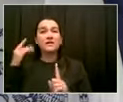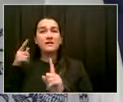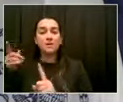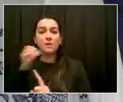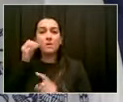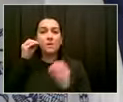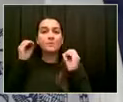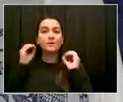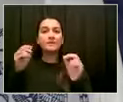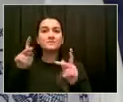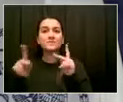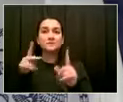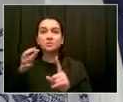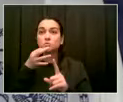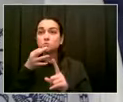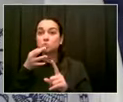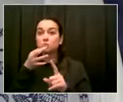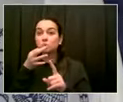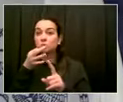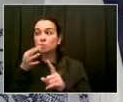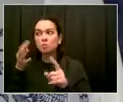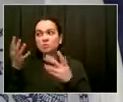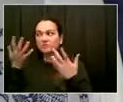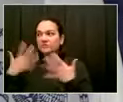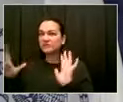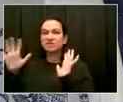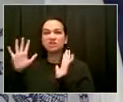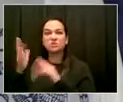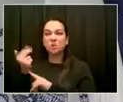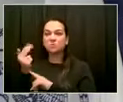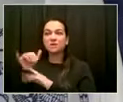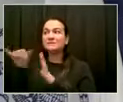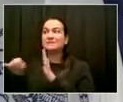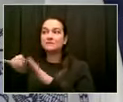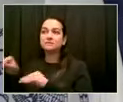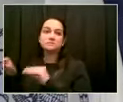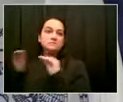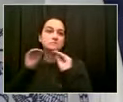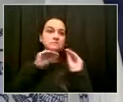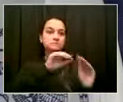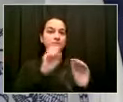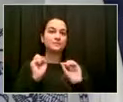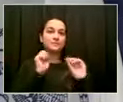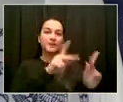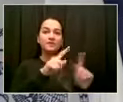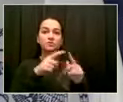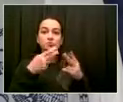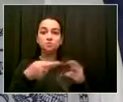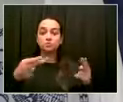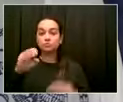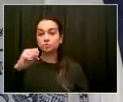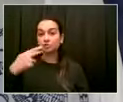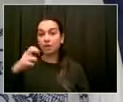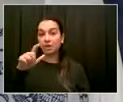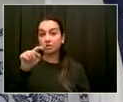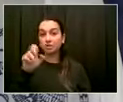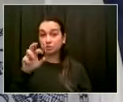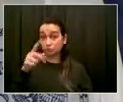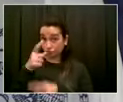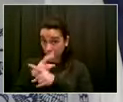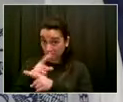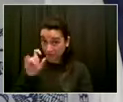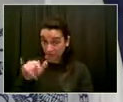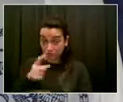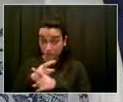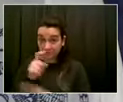hotel you're referring to. I can tell you, I've said for a long time, as the situation improves and we